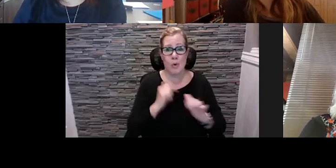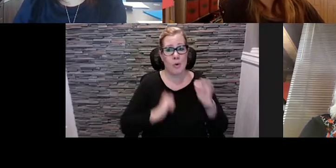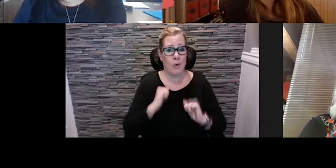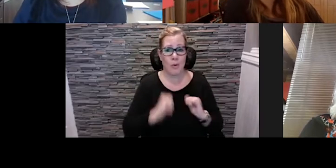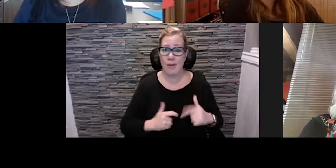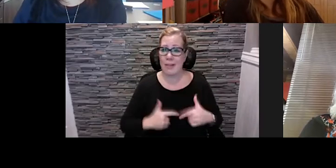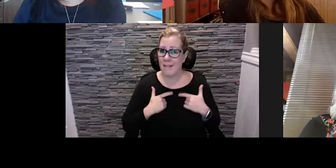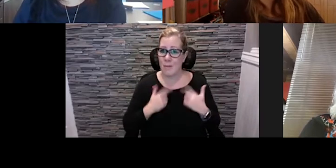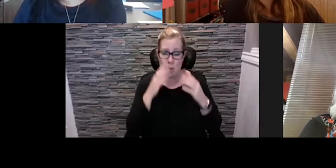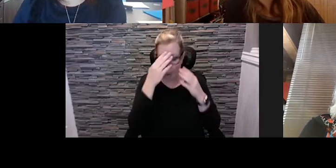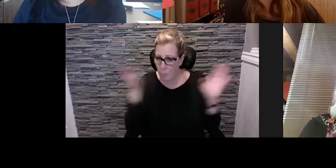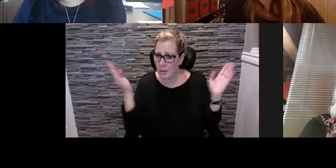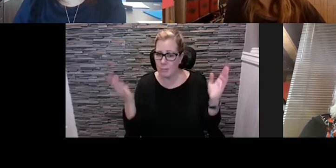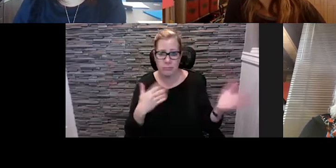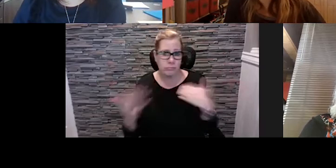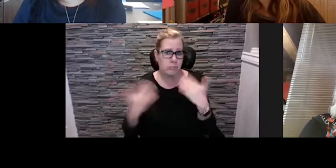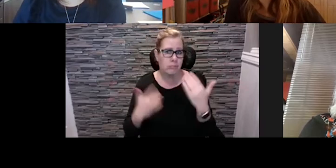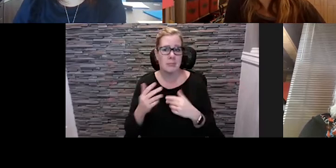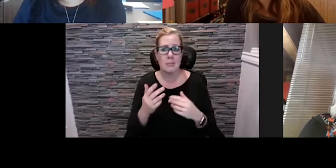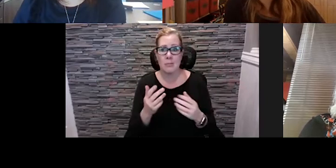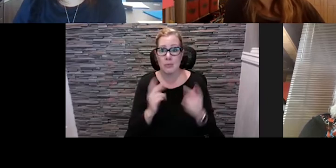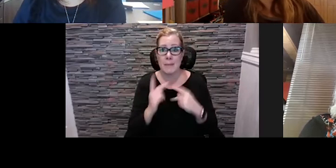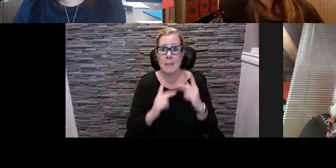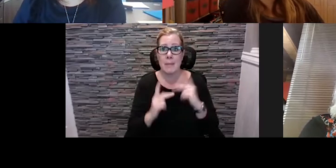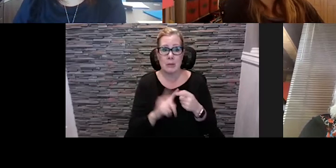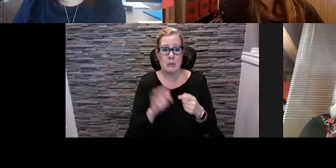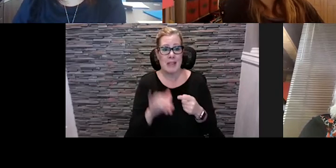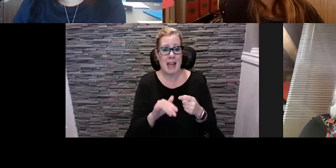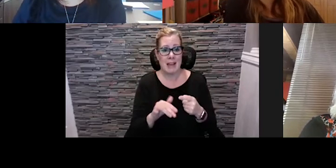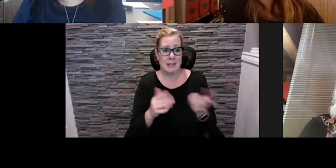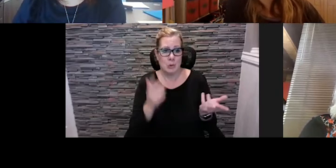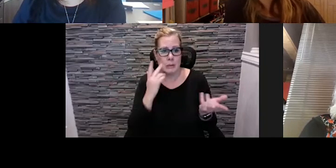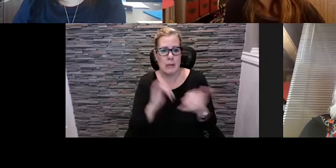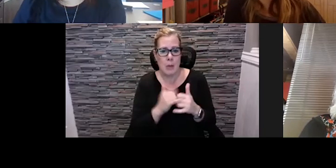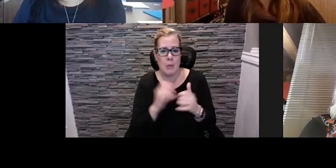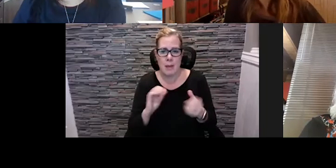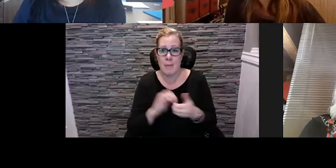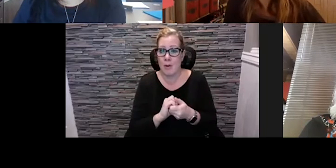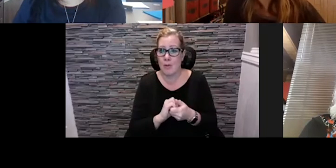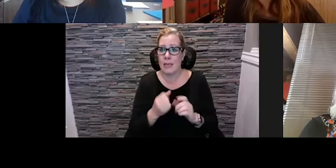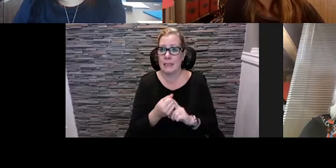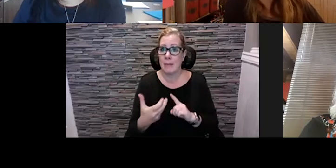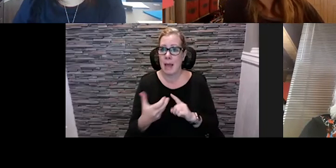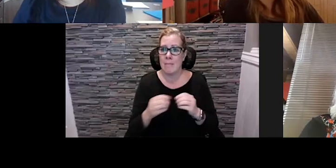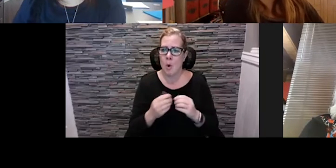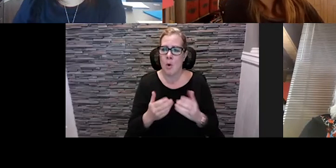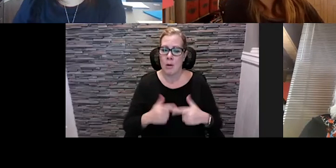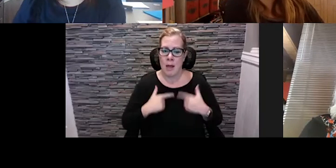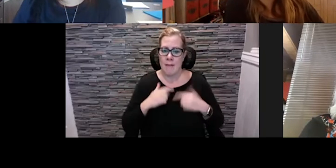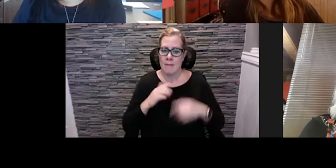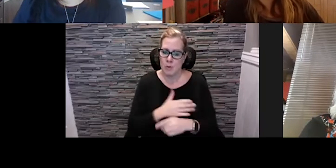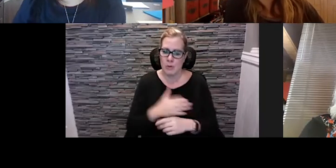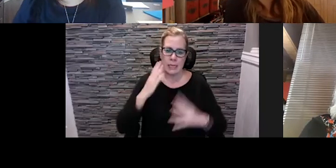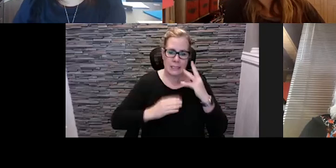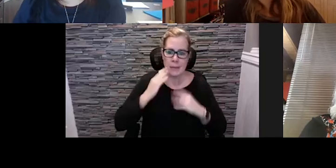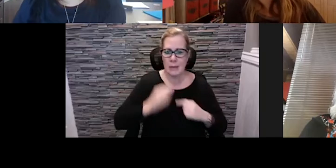you know bringing people into this facility now and seeing how we can continue to expand bringing live music experiences